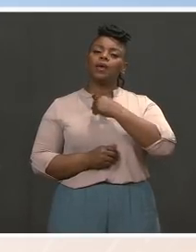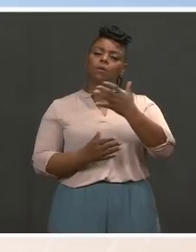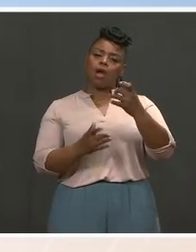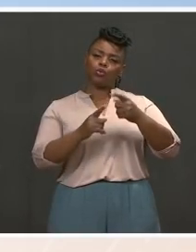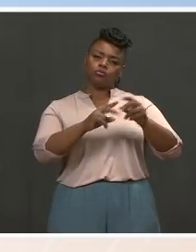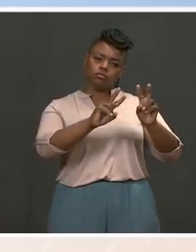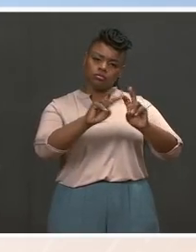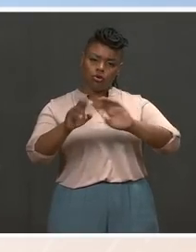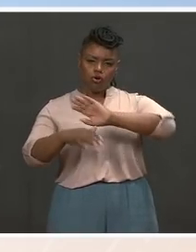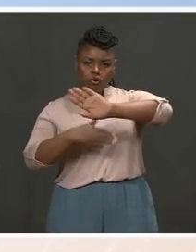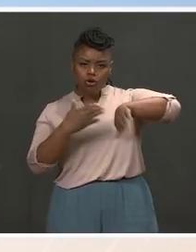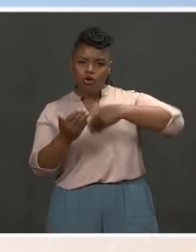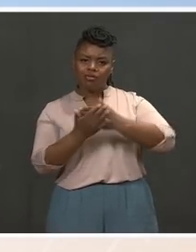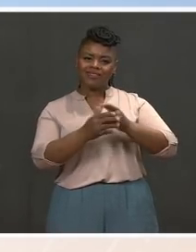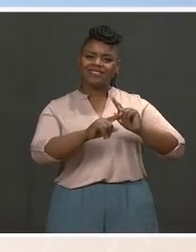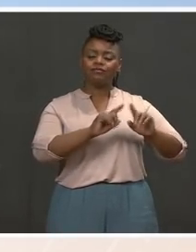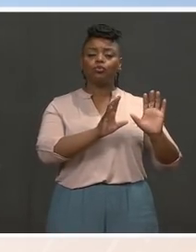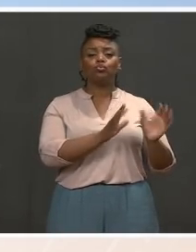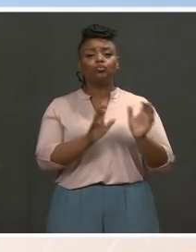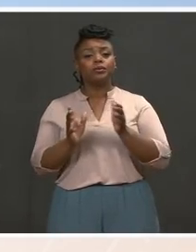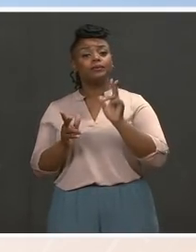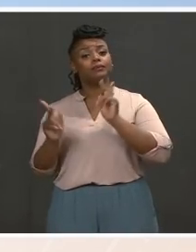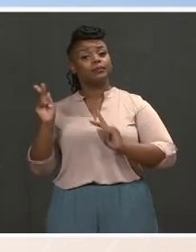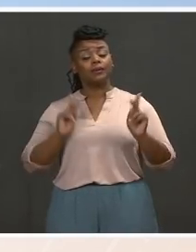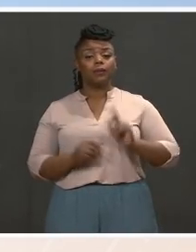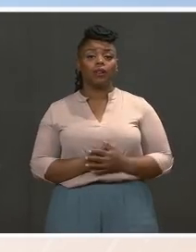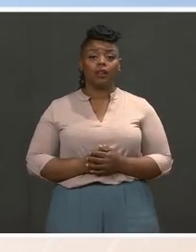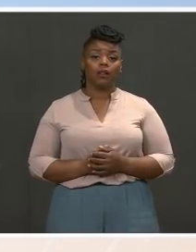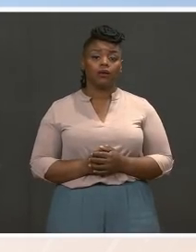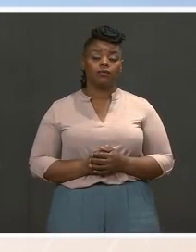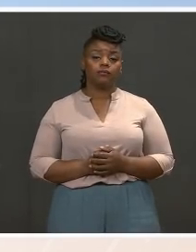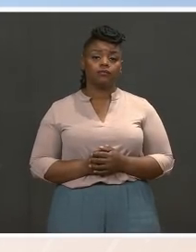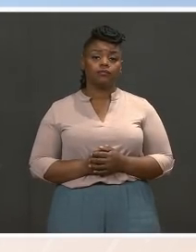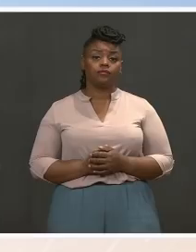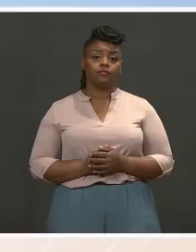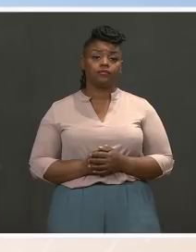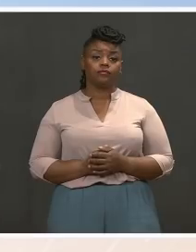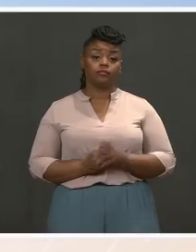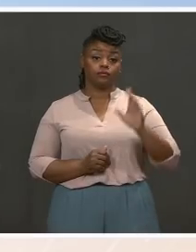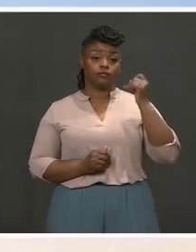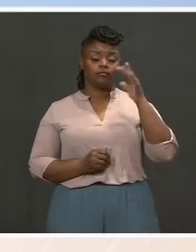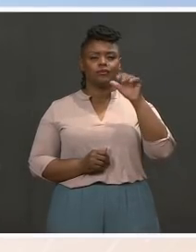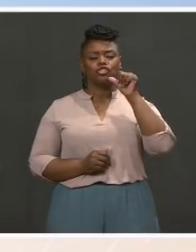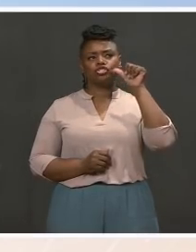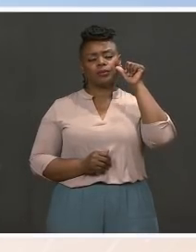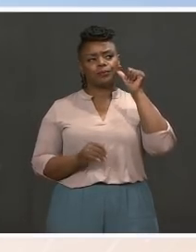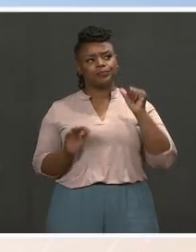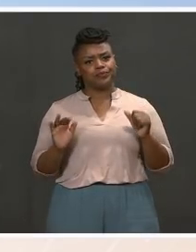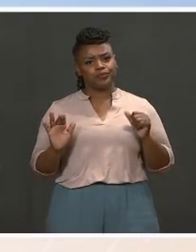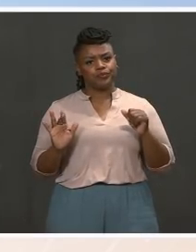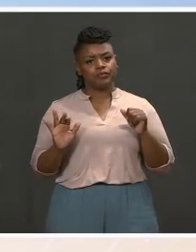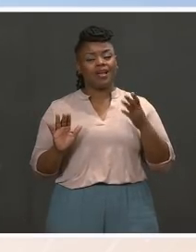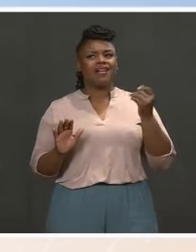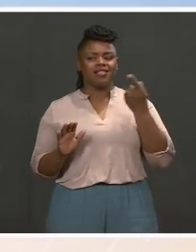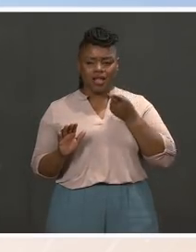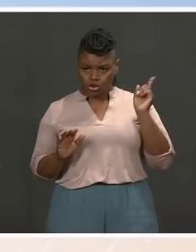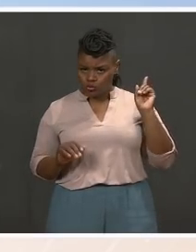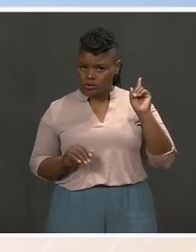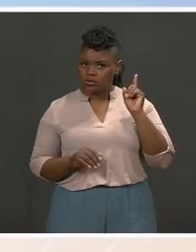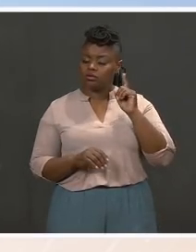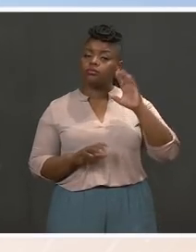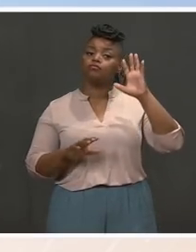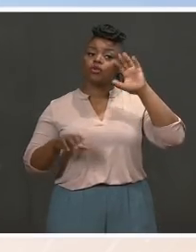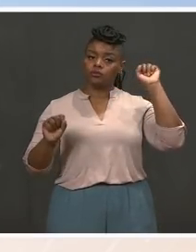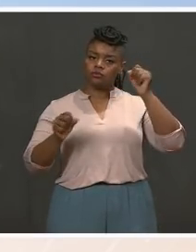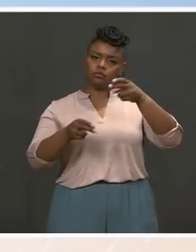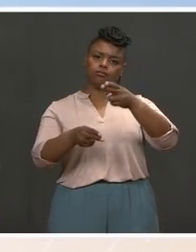also mention that when Chairman Fall testified yesterday, I think it was just yesterday, and last week, he pointed to the fact that,